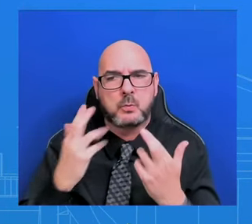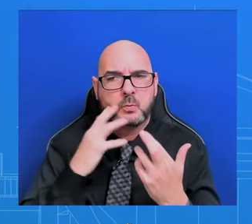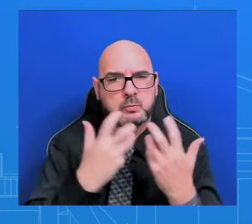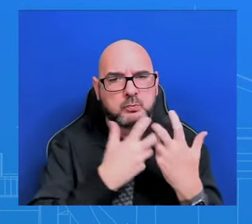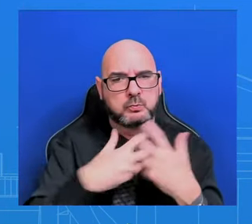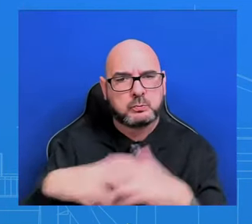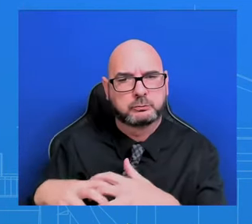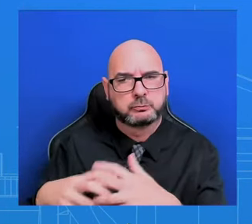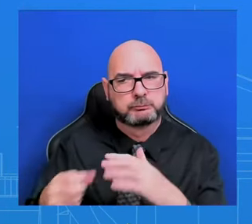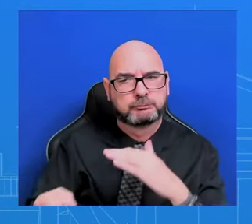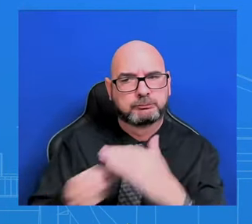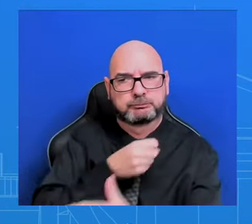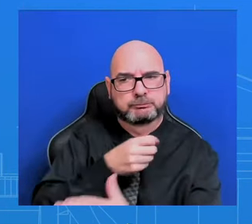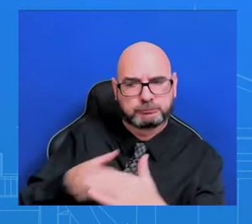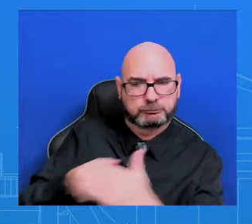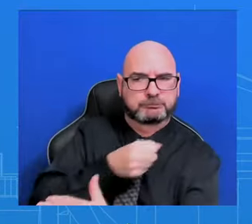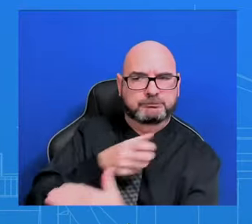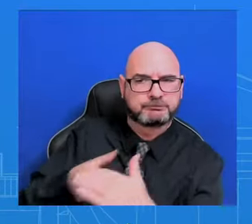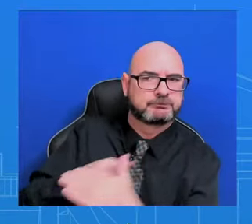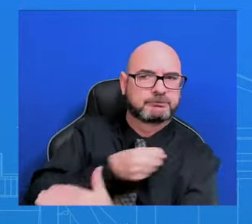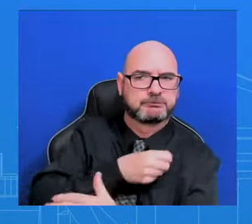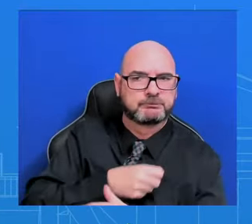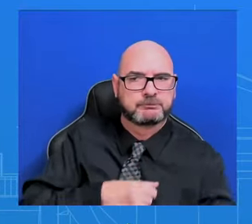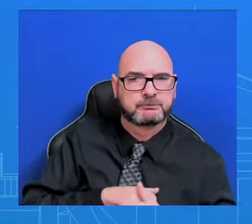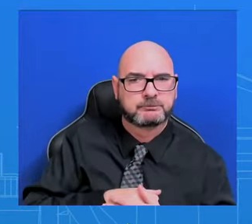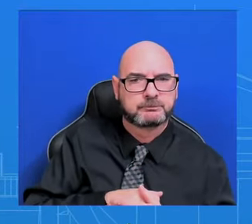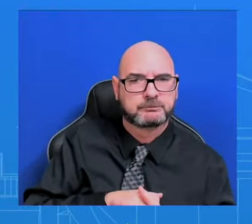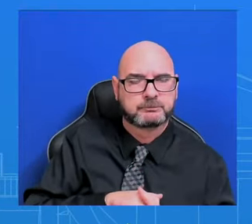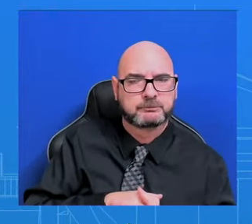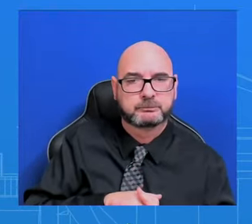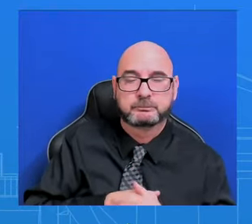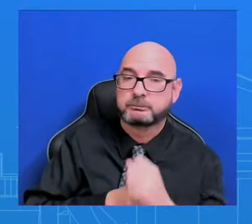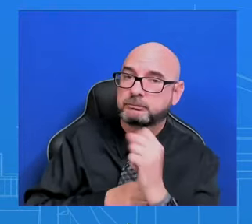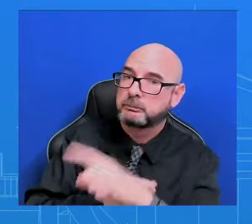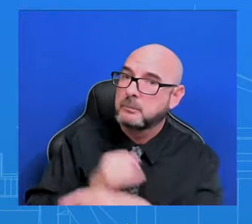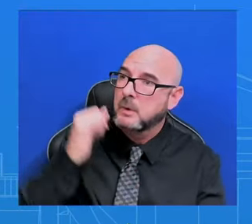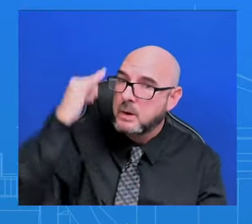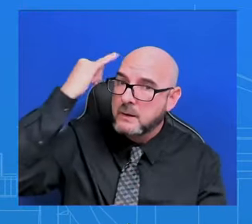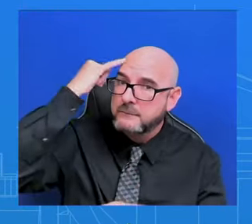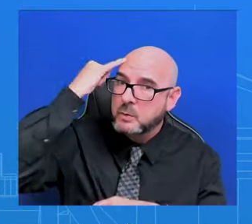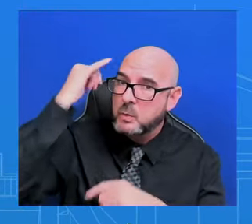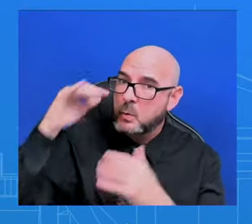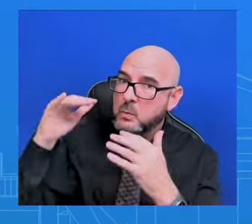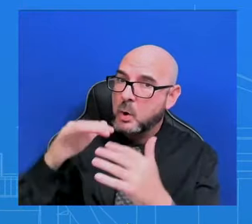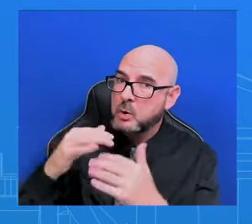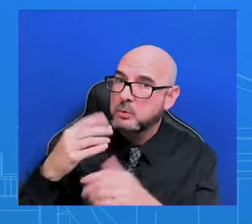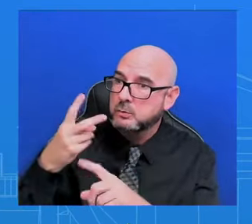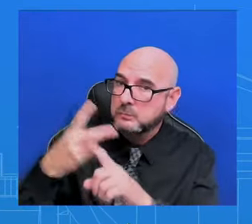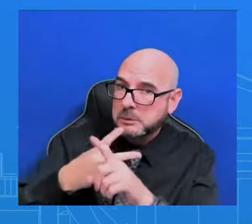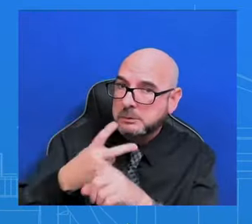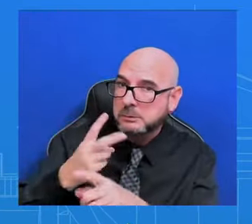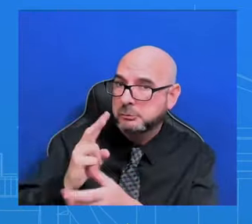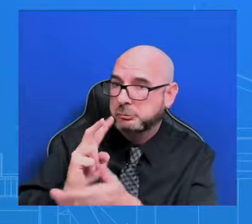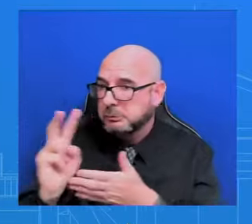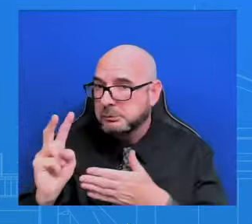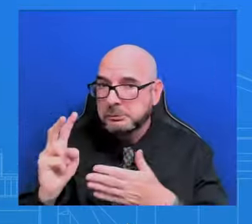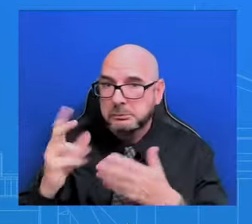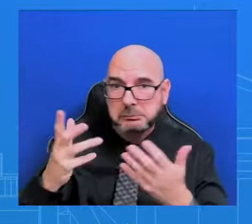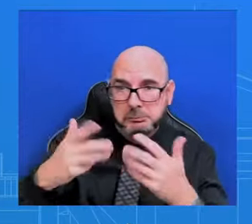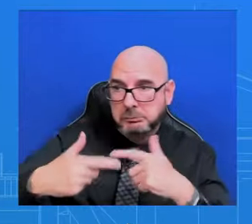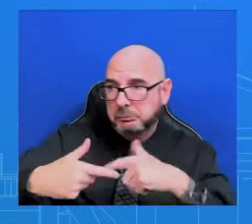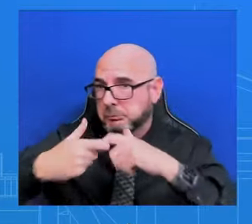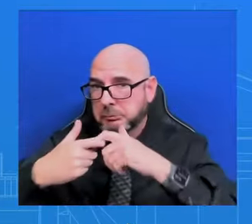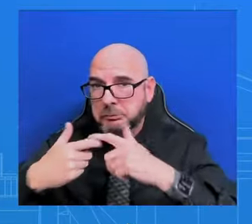pause of a really extended nature, whether it's two months or it's weeks, very different than what we saw in the earlier release of